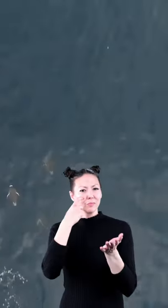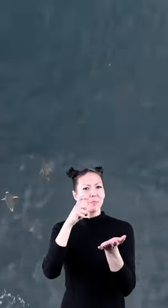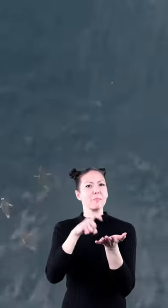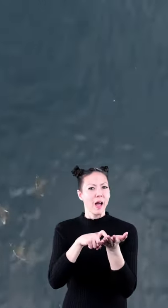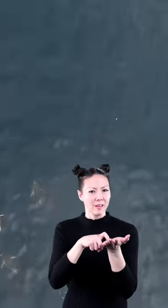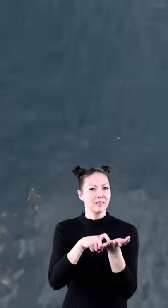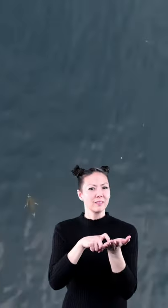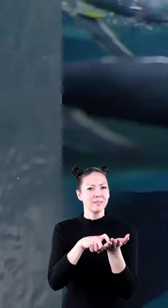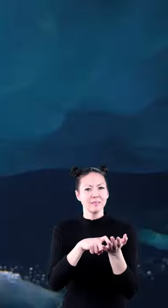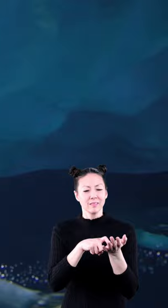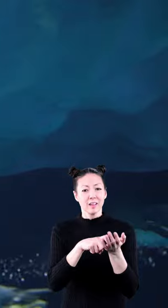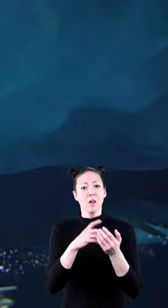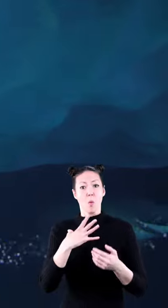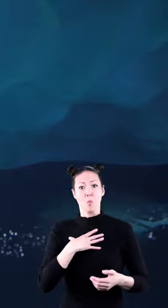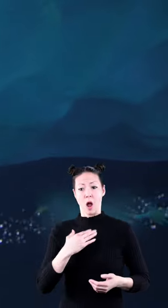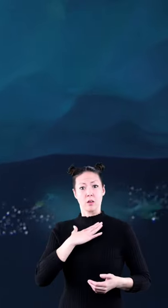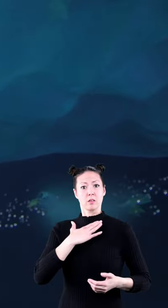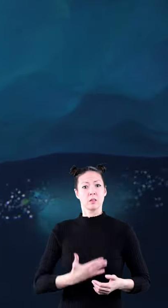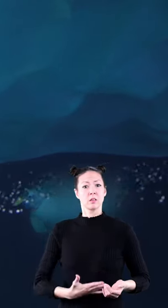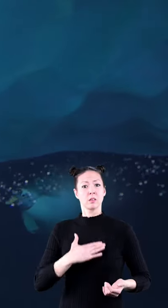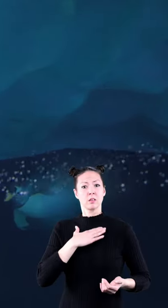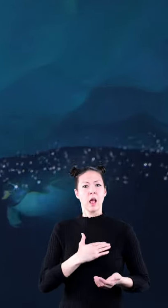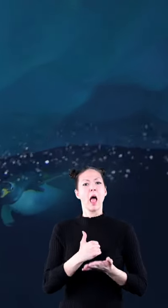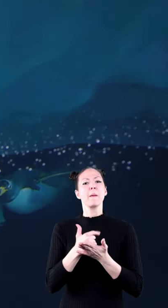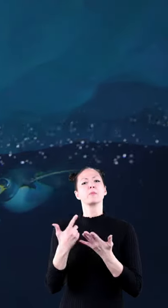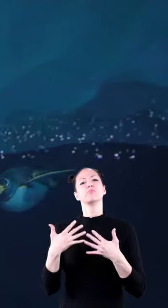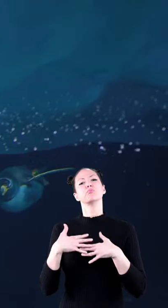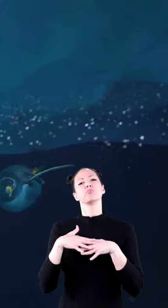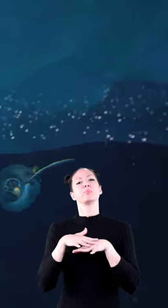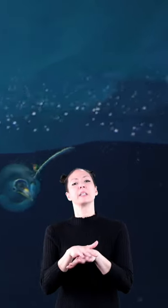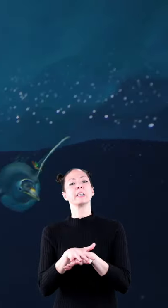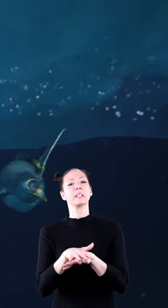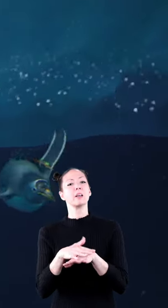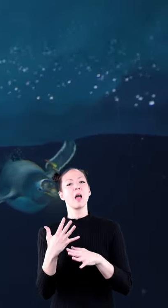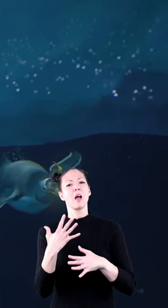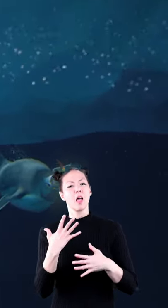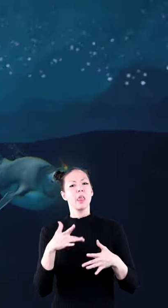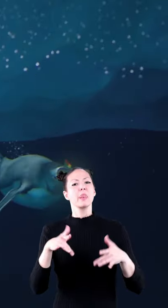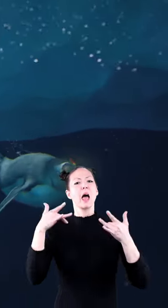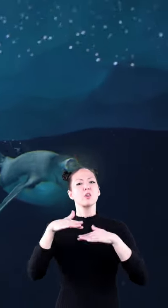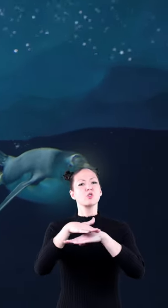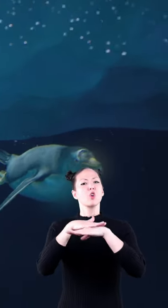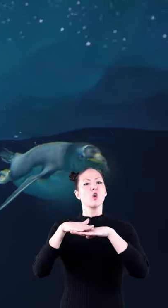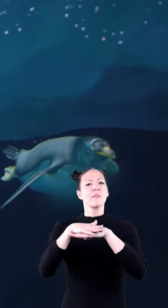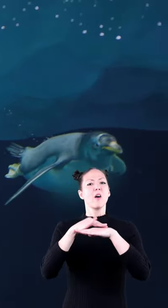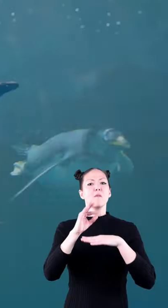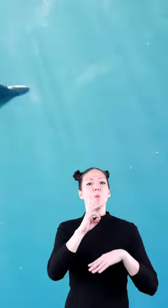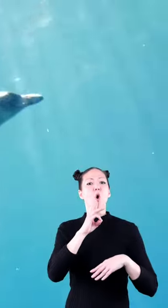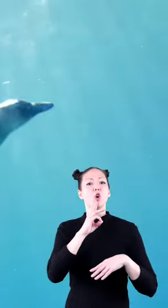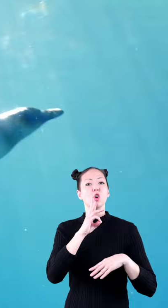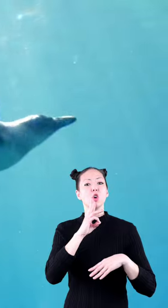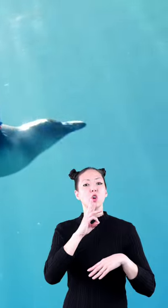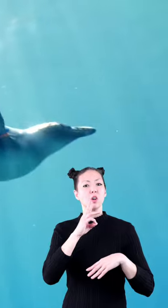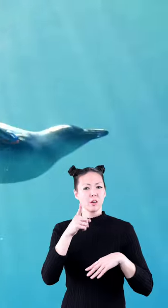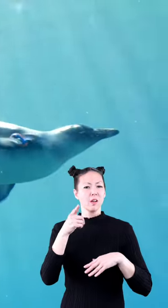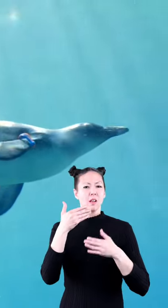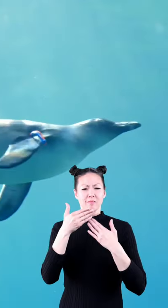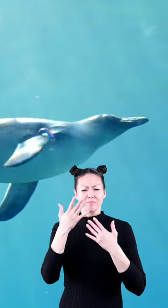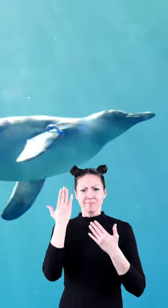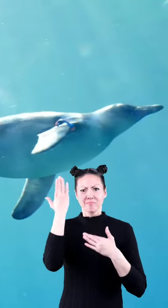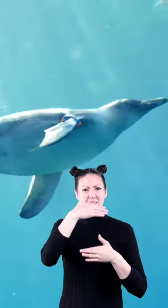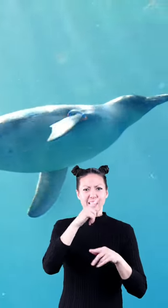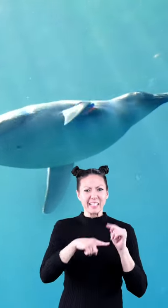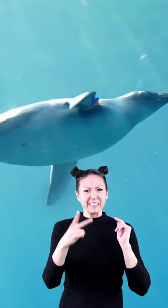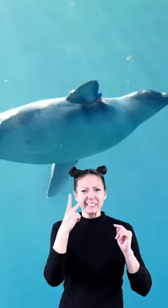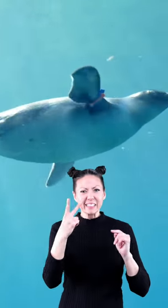them from above and their white chests help them blend in with the lighter surface of the water making them